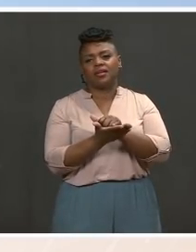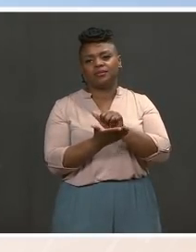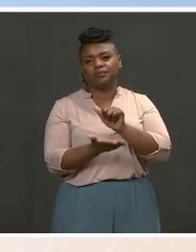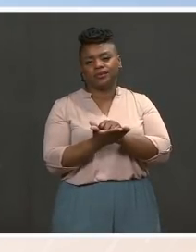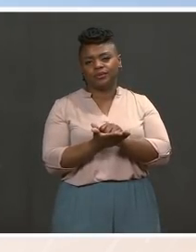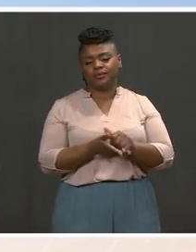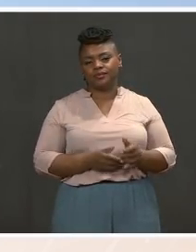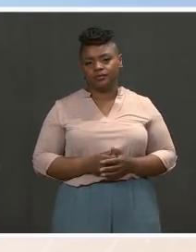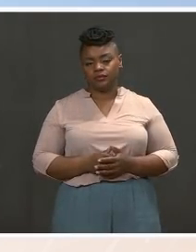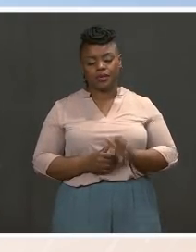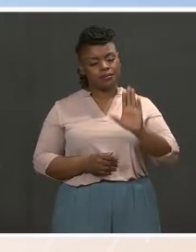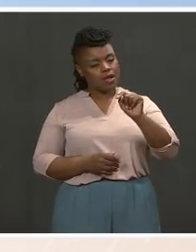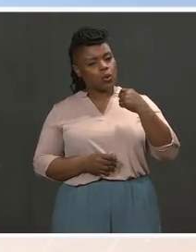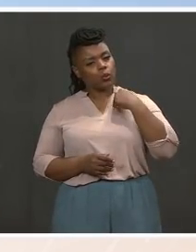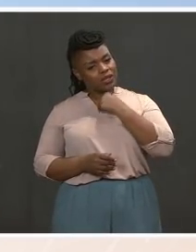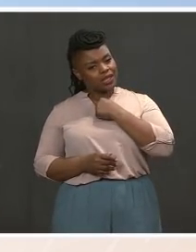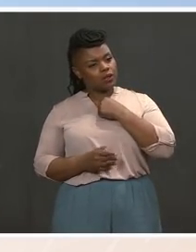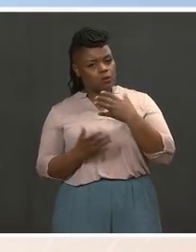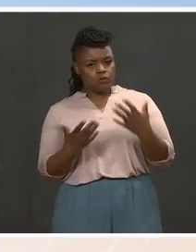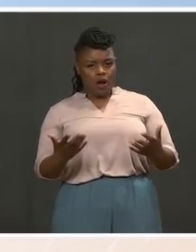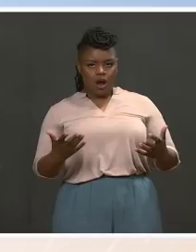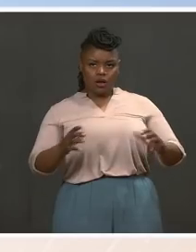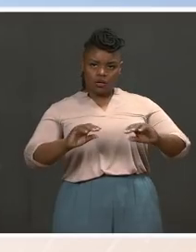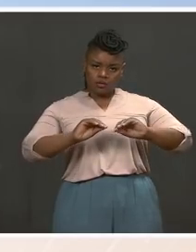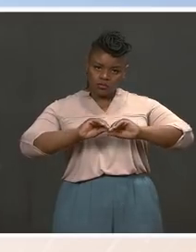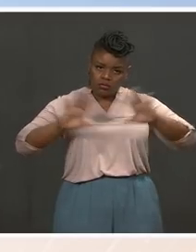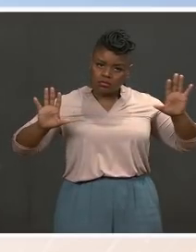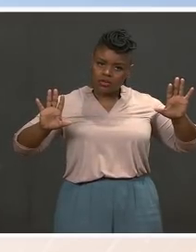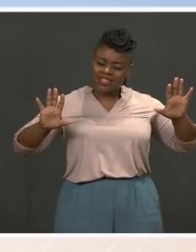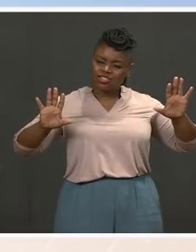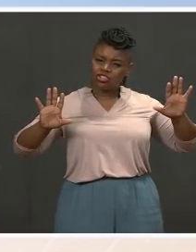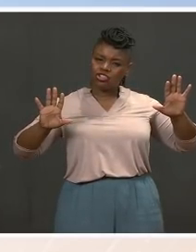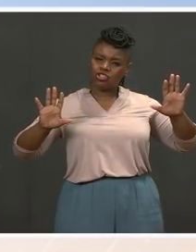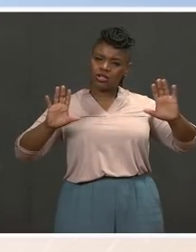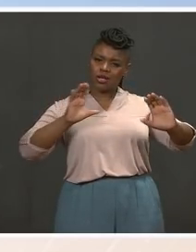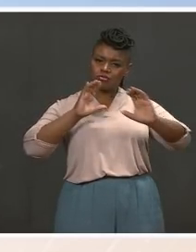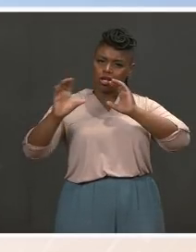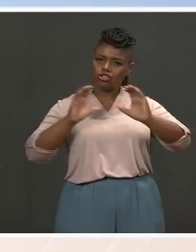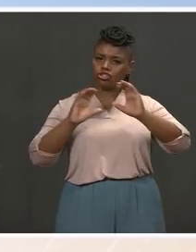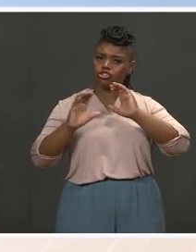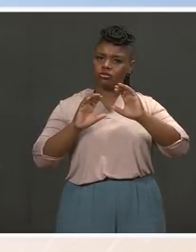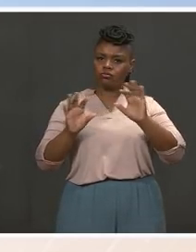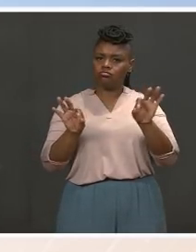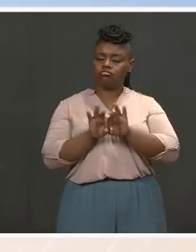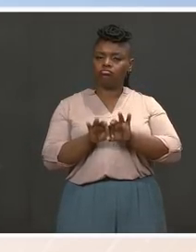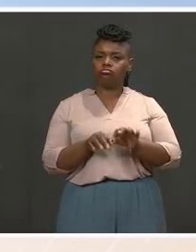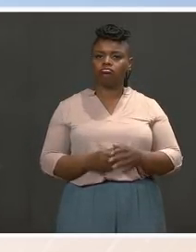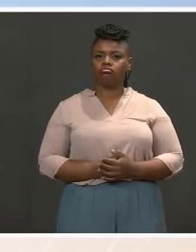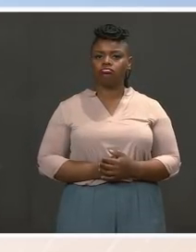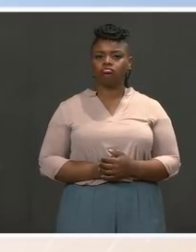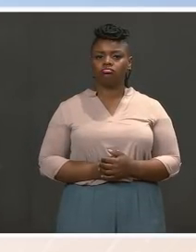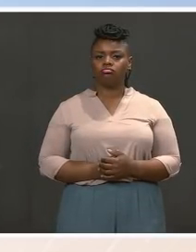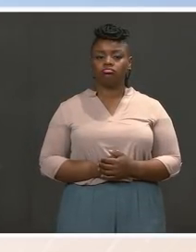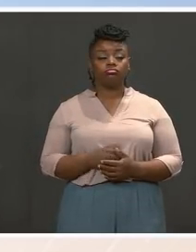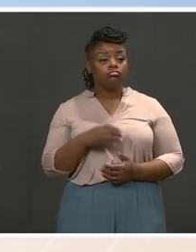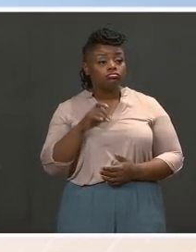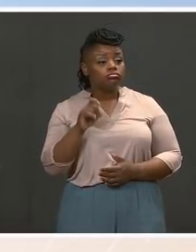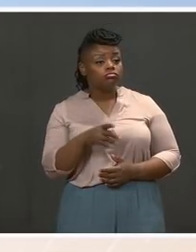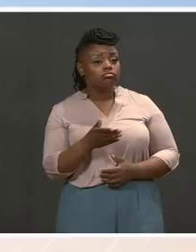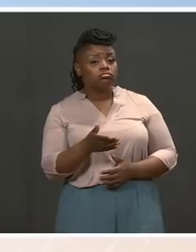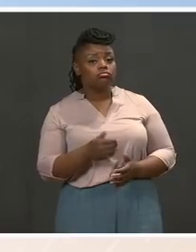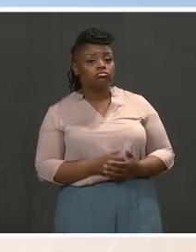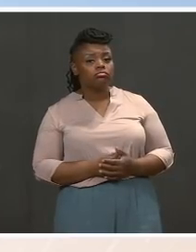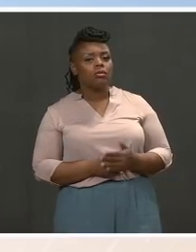increase transparency and provide additional access and with the request. Go ahead. The Thank you, Jen. A couple questions on guns and the